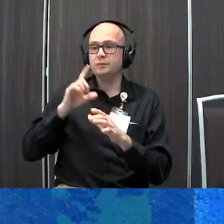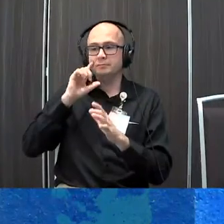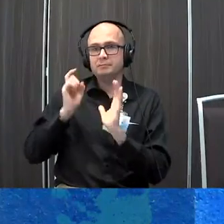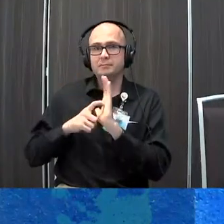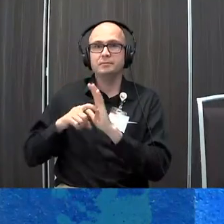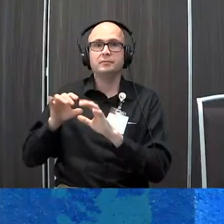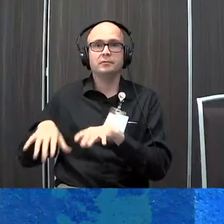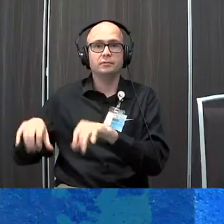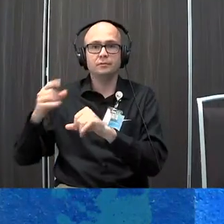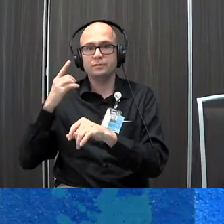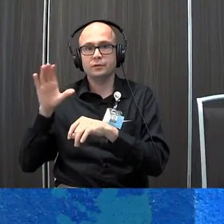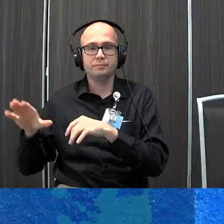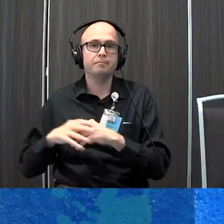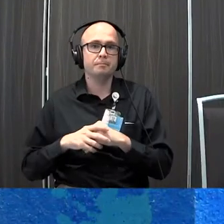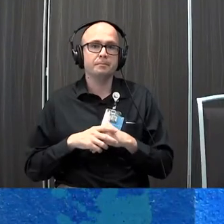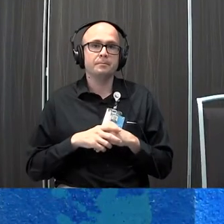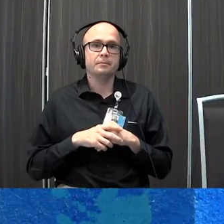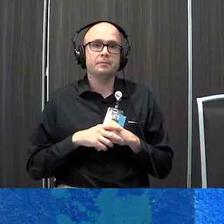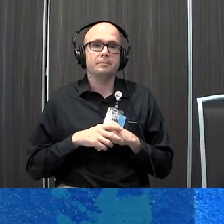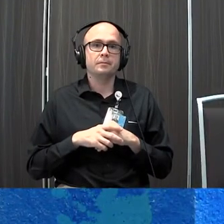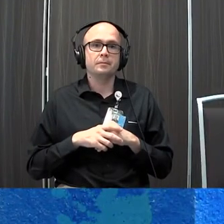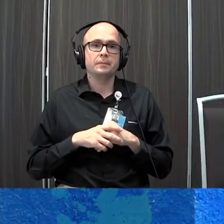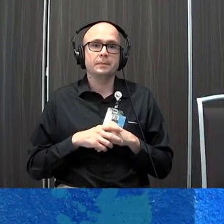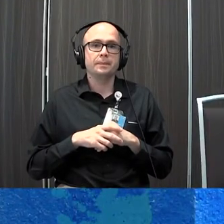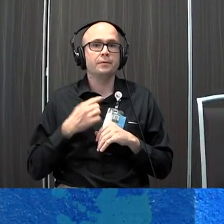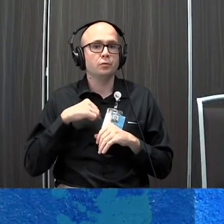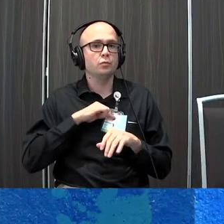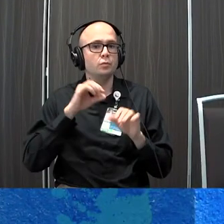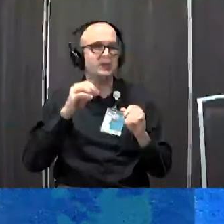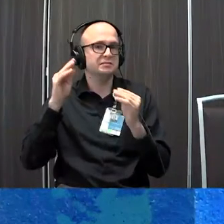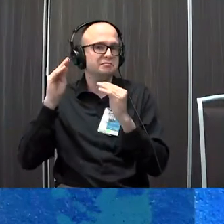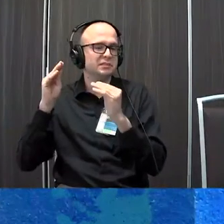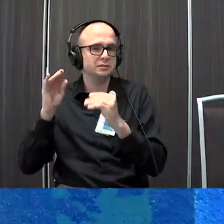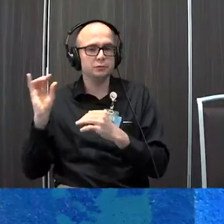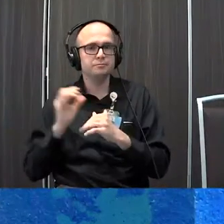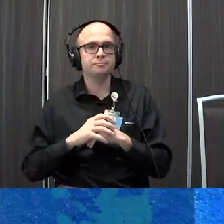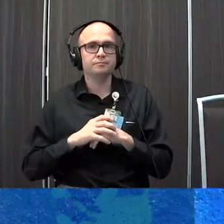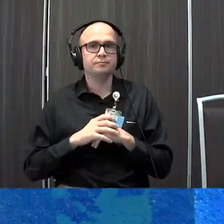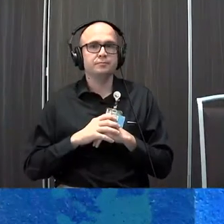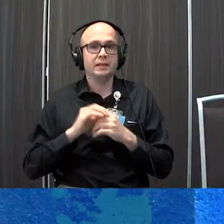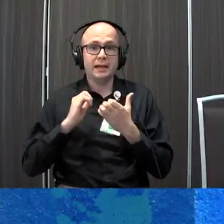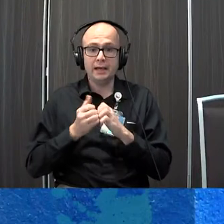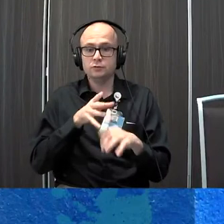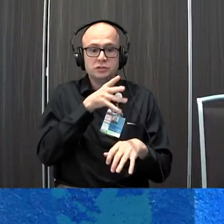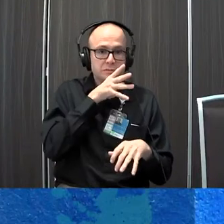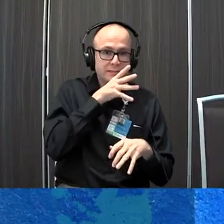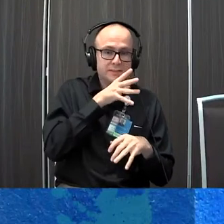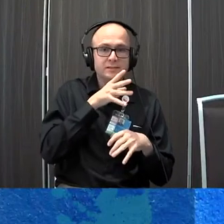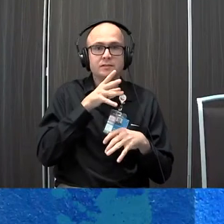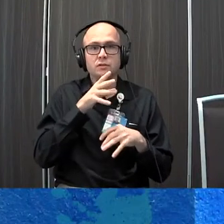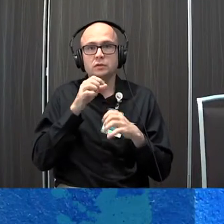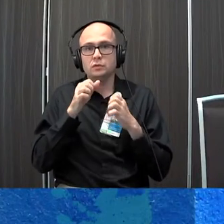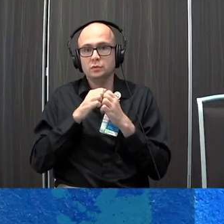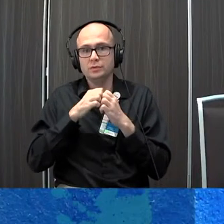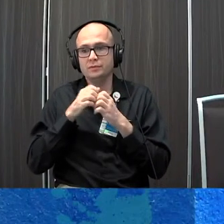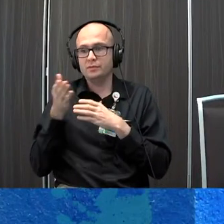for this so we are able to teach them in that way by speaking with